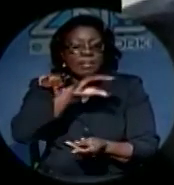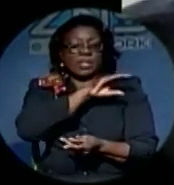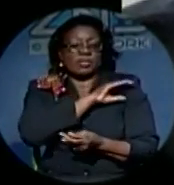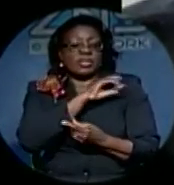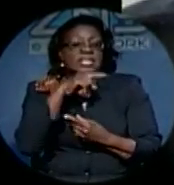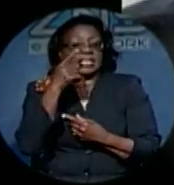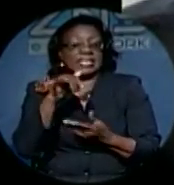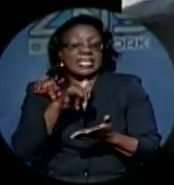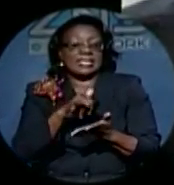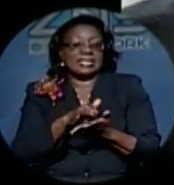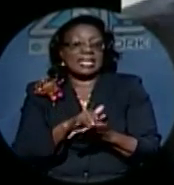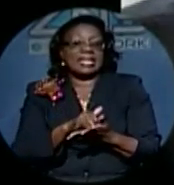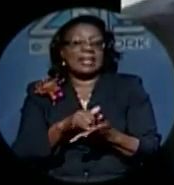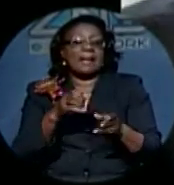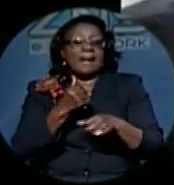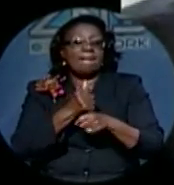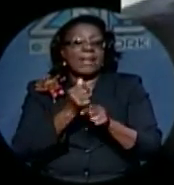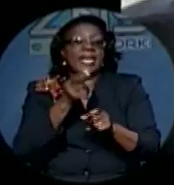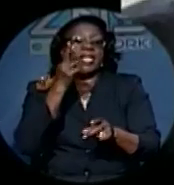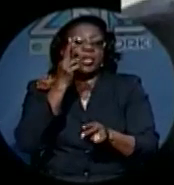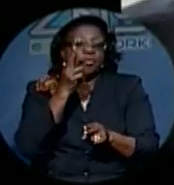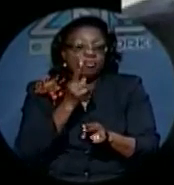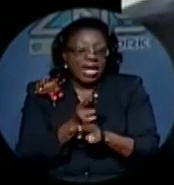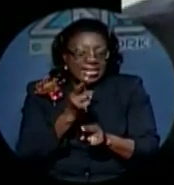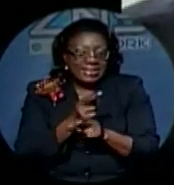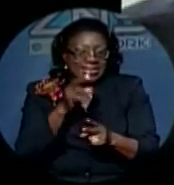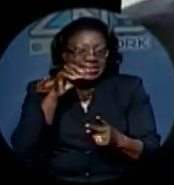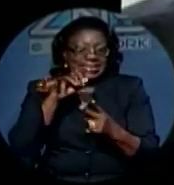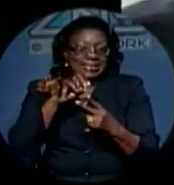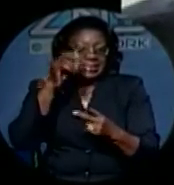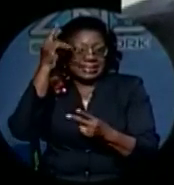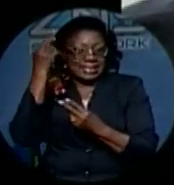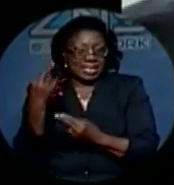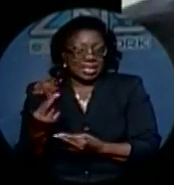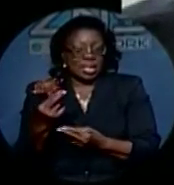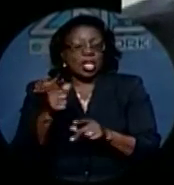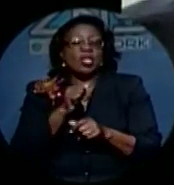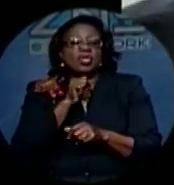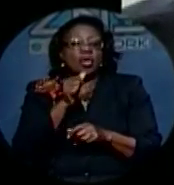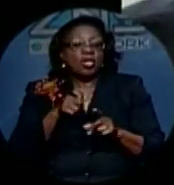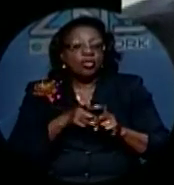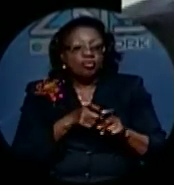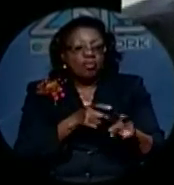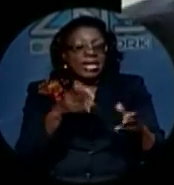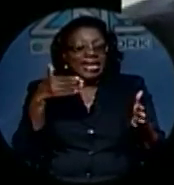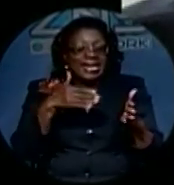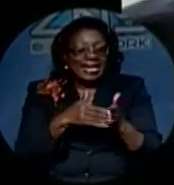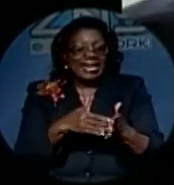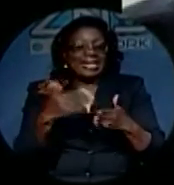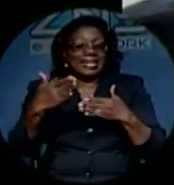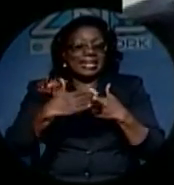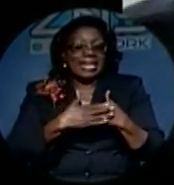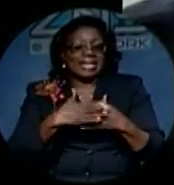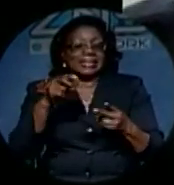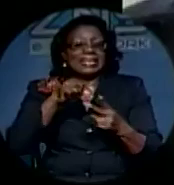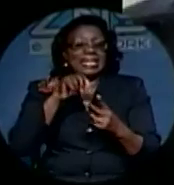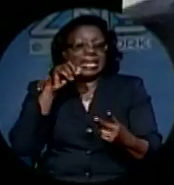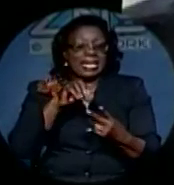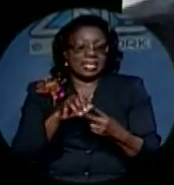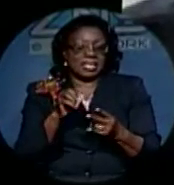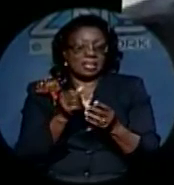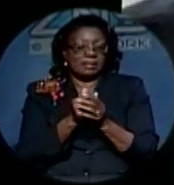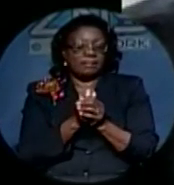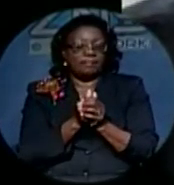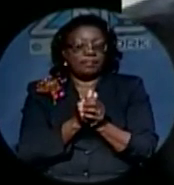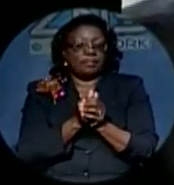he believes Peete made the correct decision in agreeing not to stand in the next election, and he commended him for his unselfish and sensible